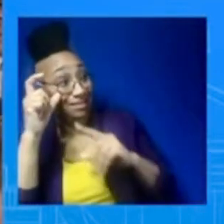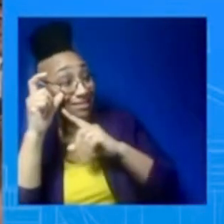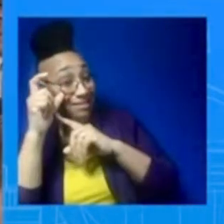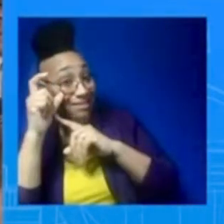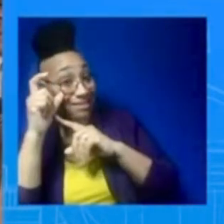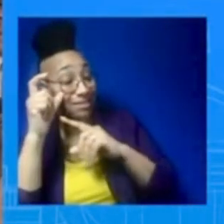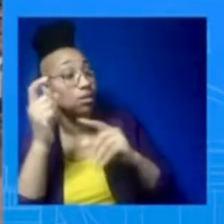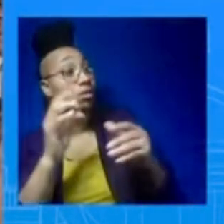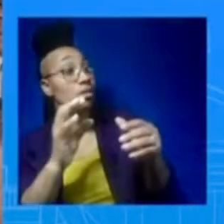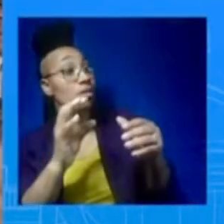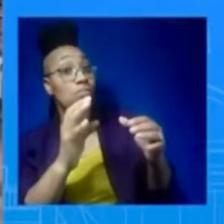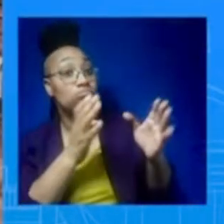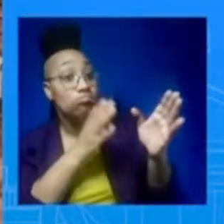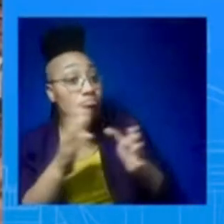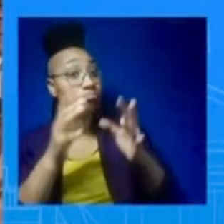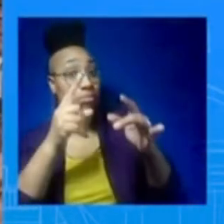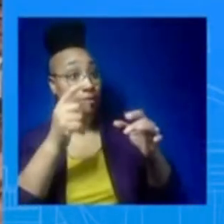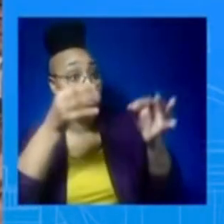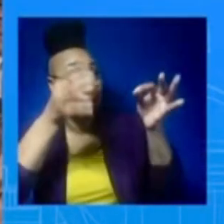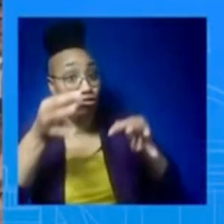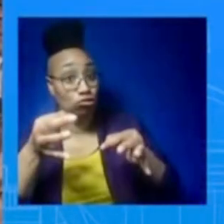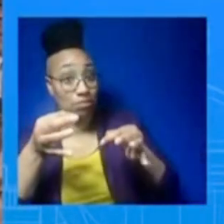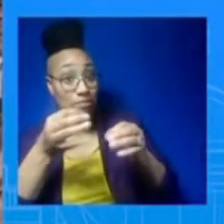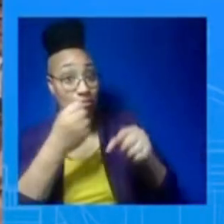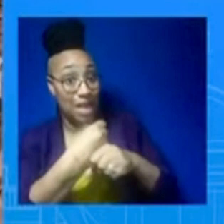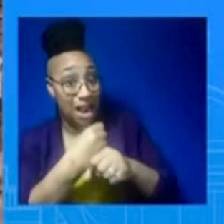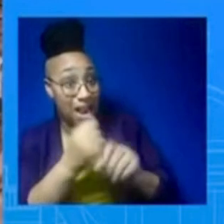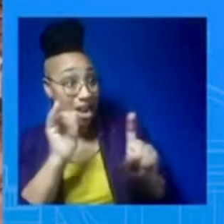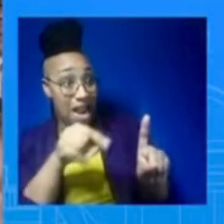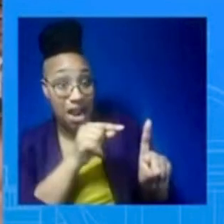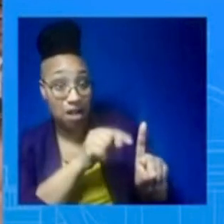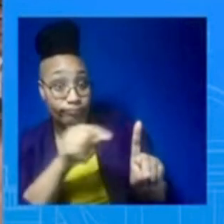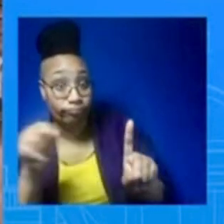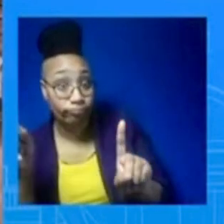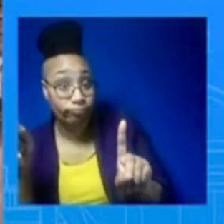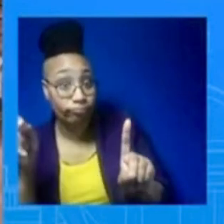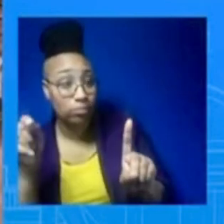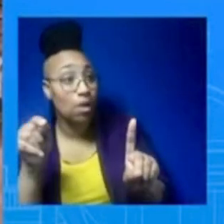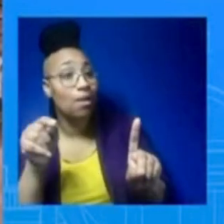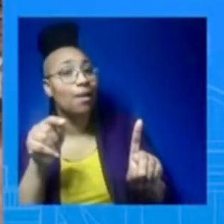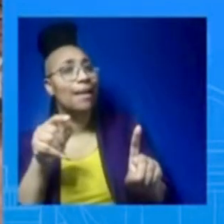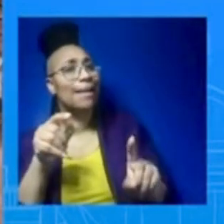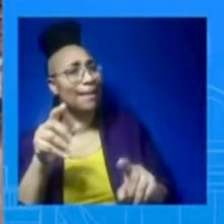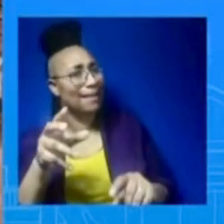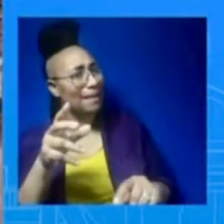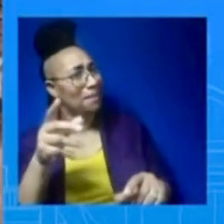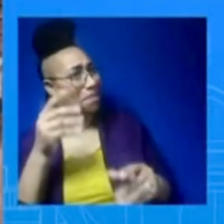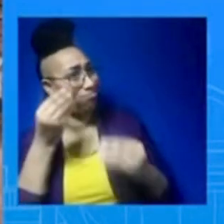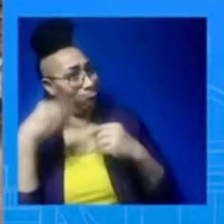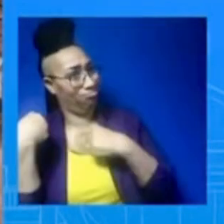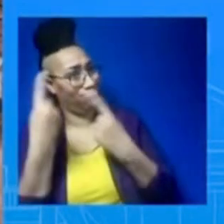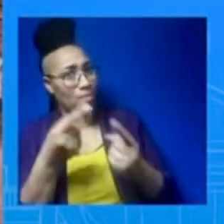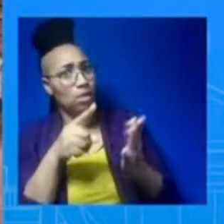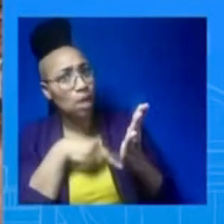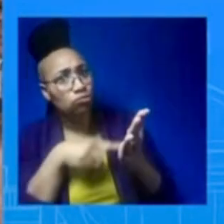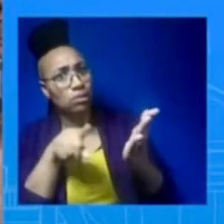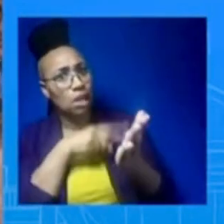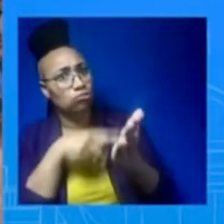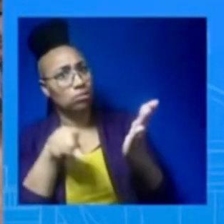critics obviously see it differently, and what they depict is a Commander-in-Chief who, according to The Washington Post reporting,